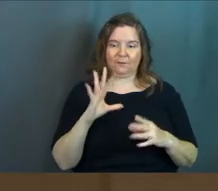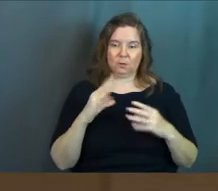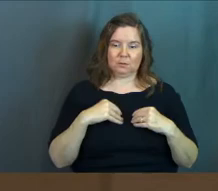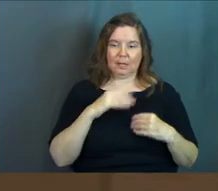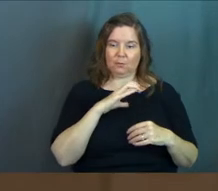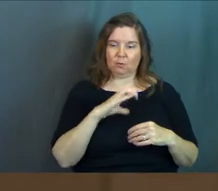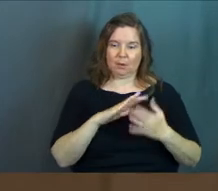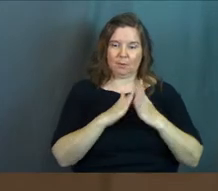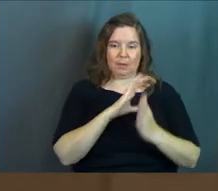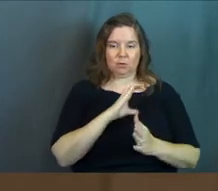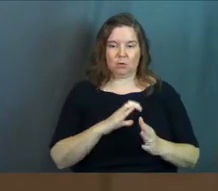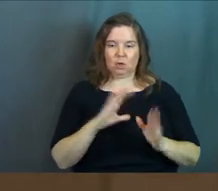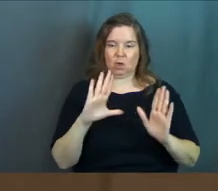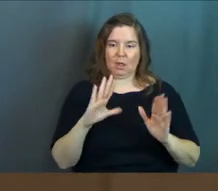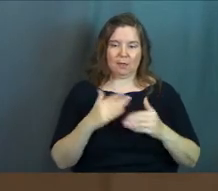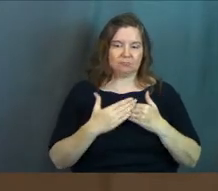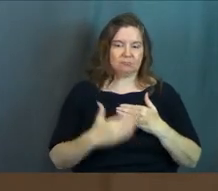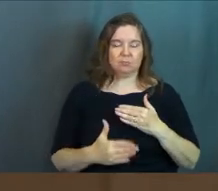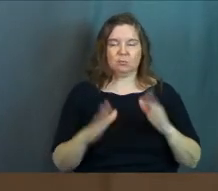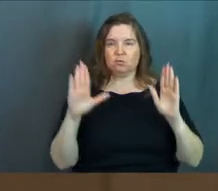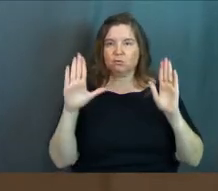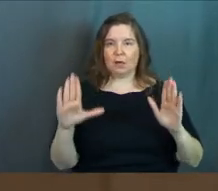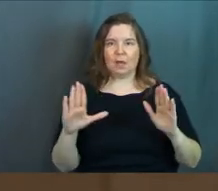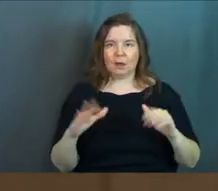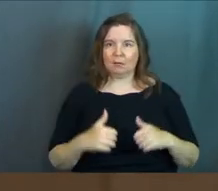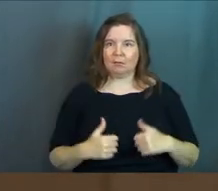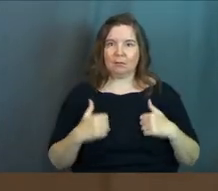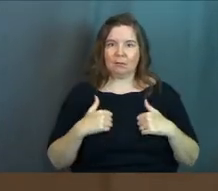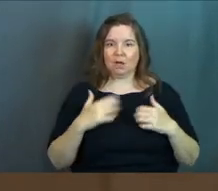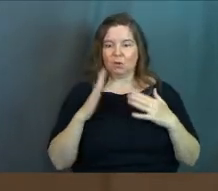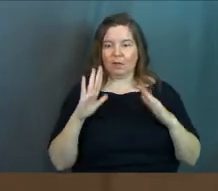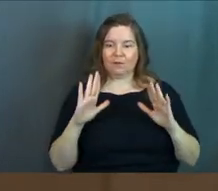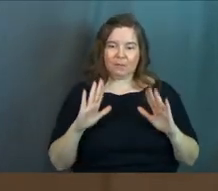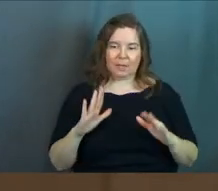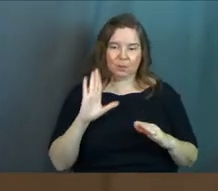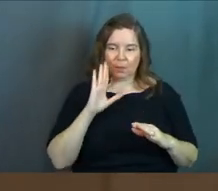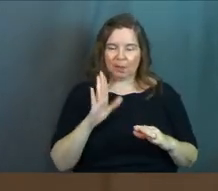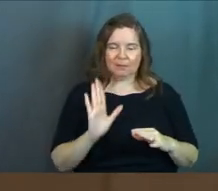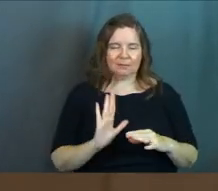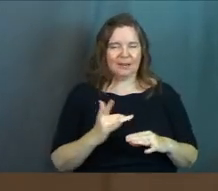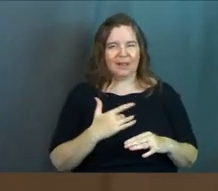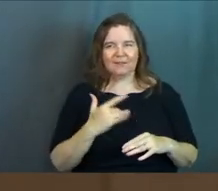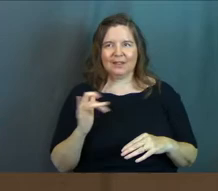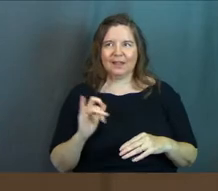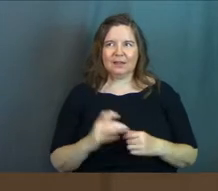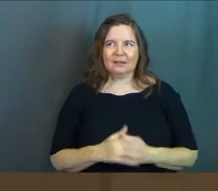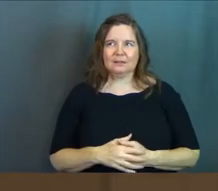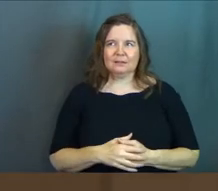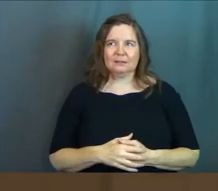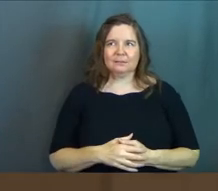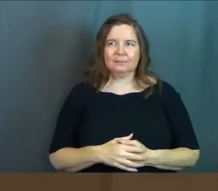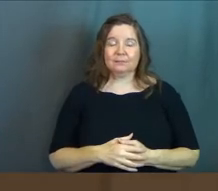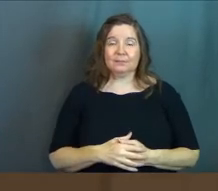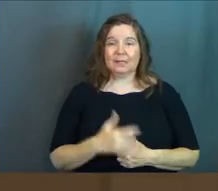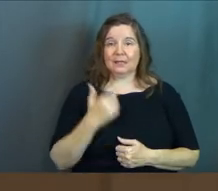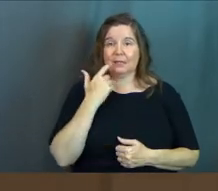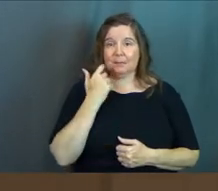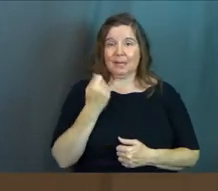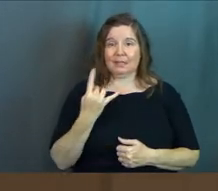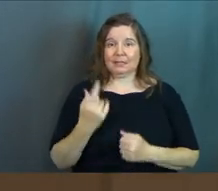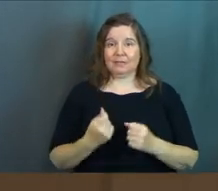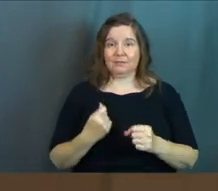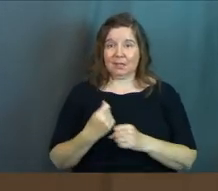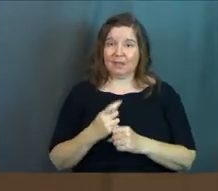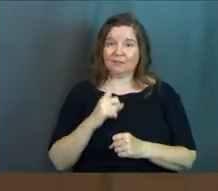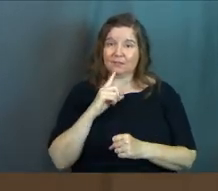you're a Christian. Your life should be great. And your life is amazing. And so I feel like the past several years